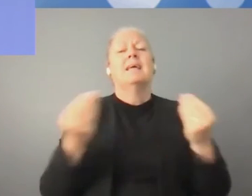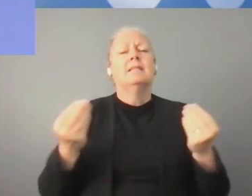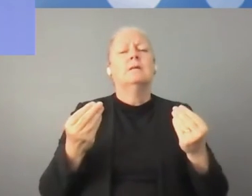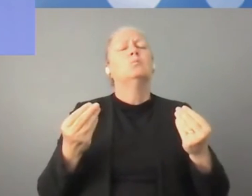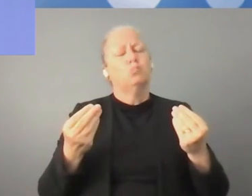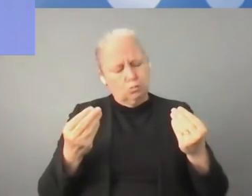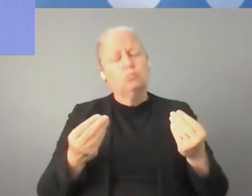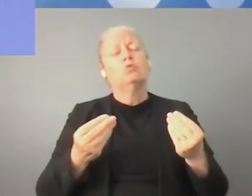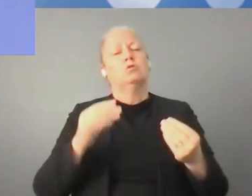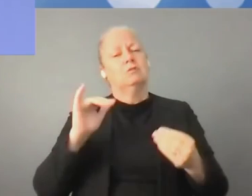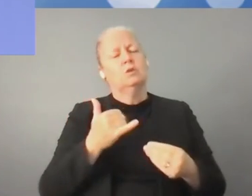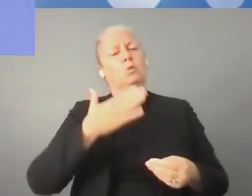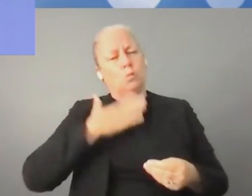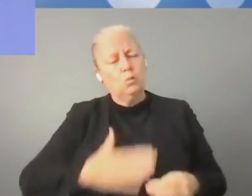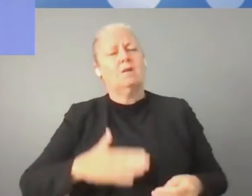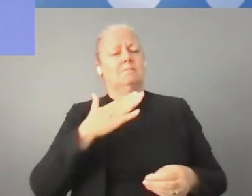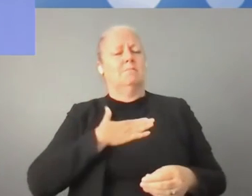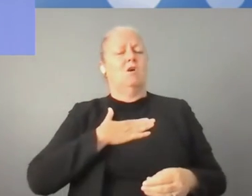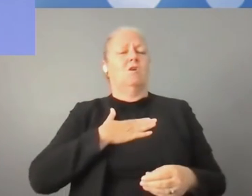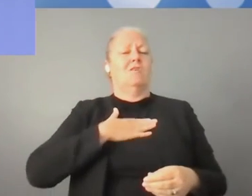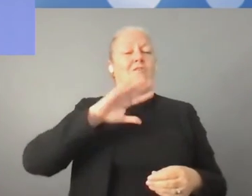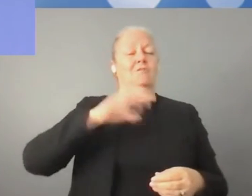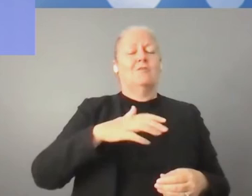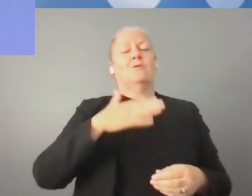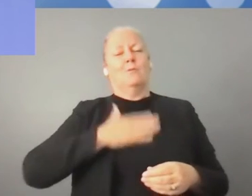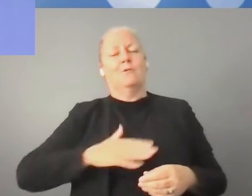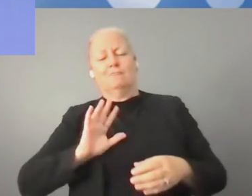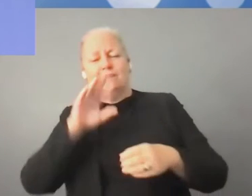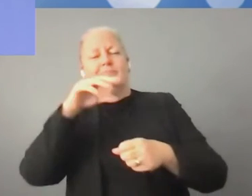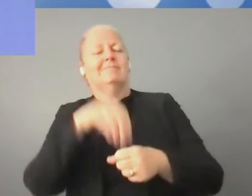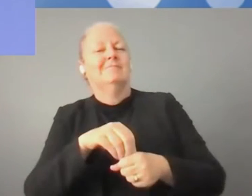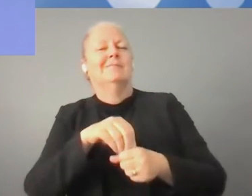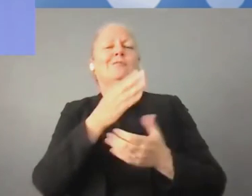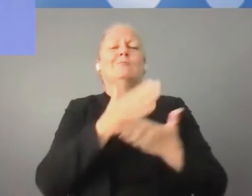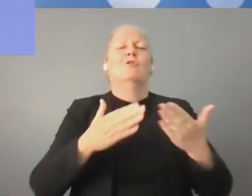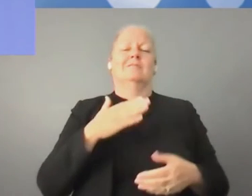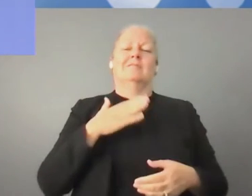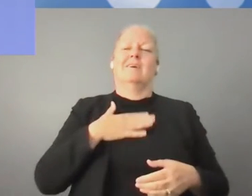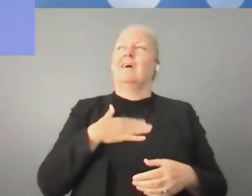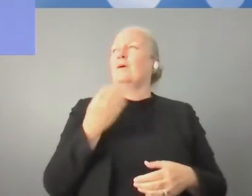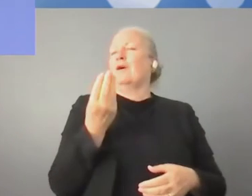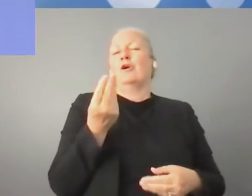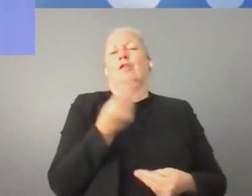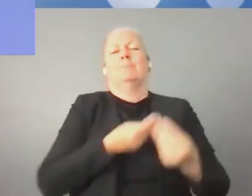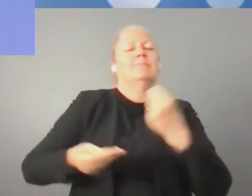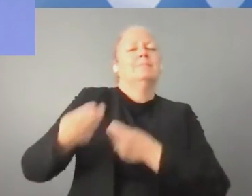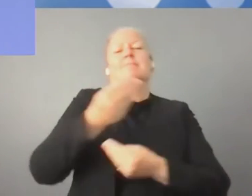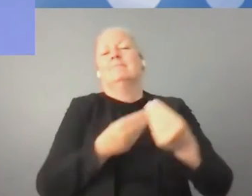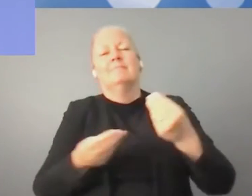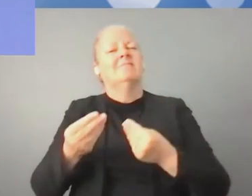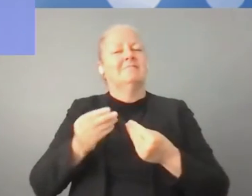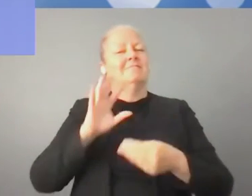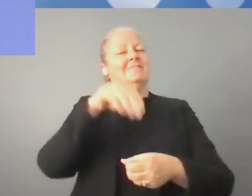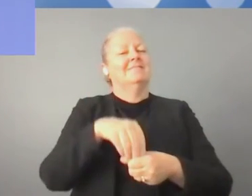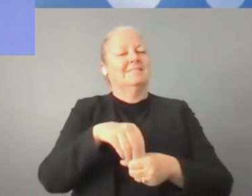in my country, become part of our economic system, so to say. So you